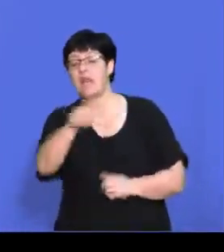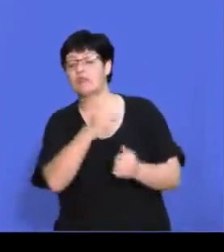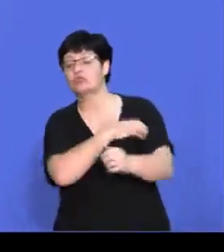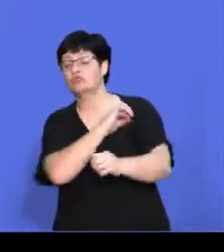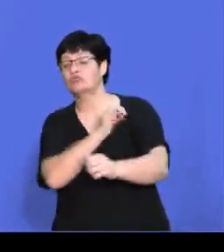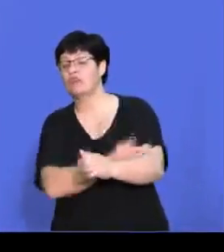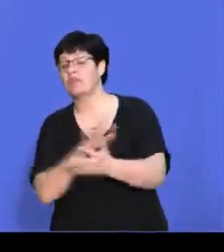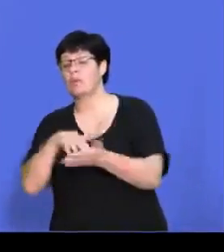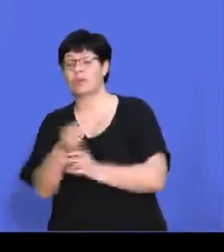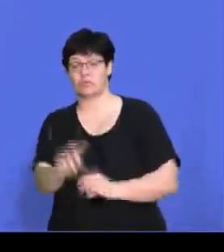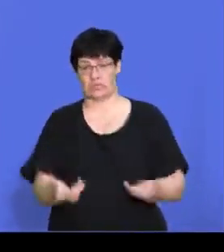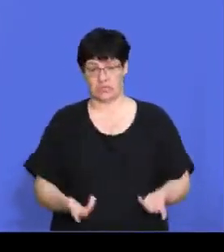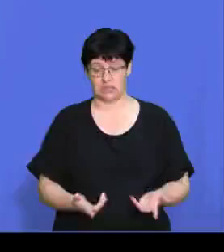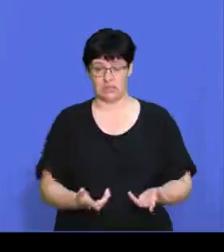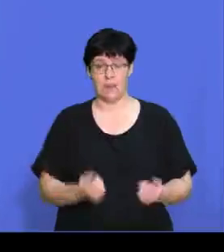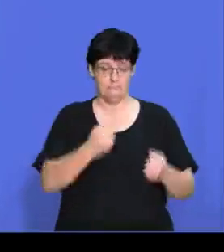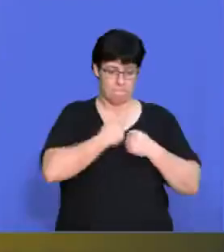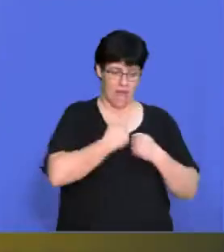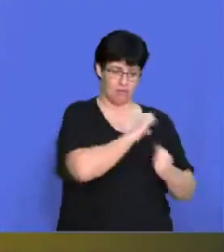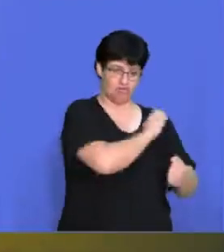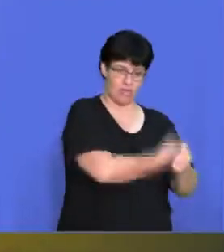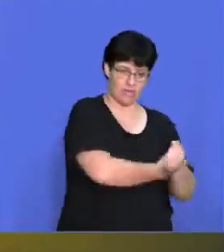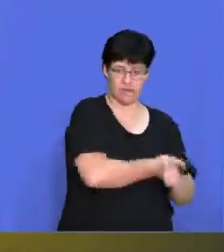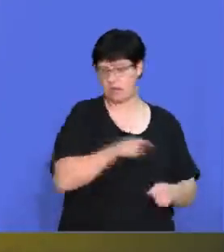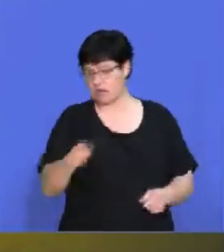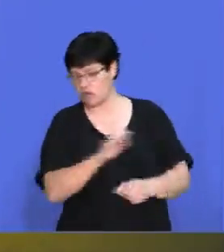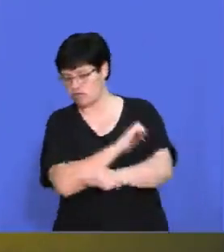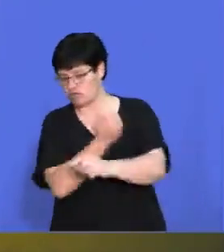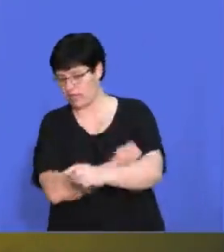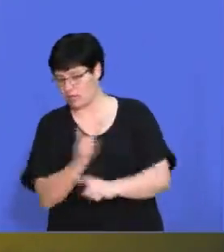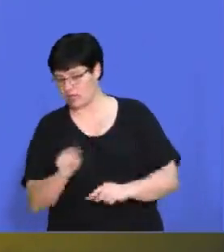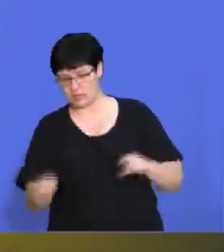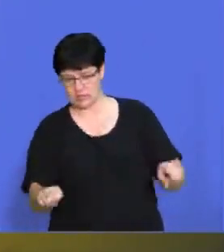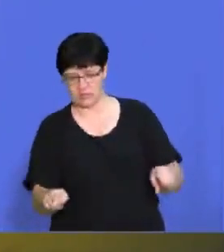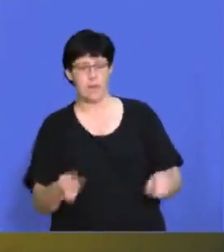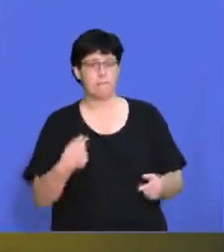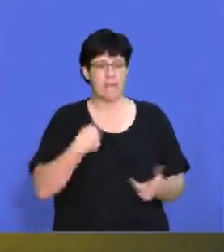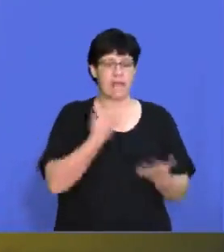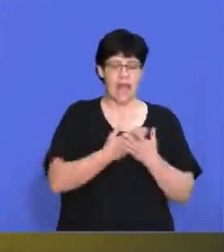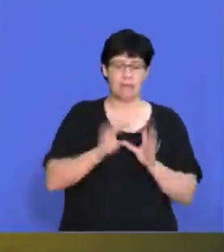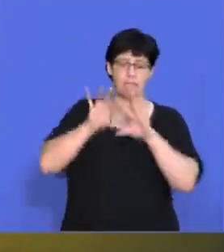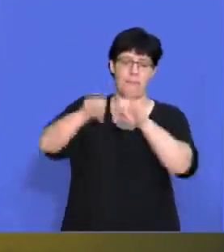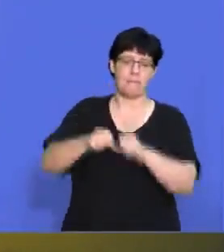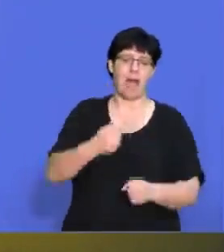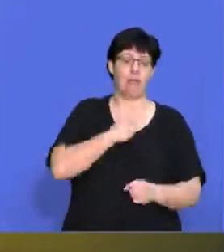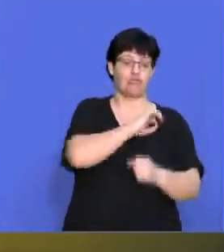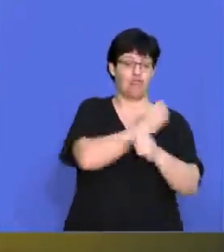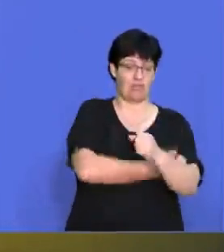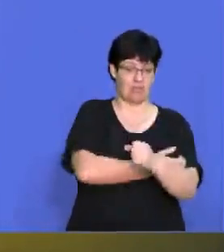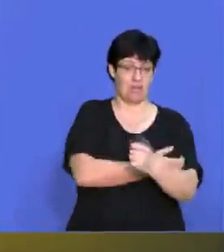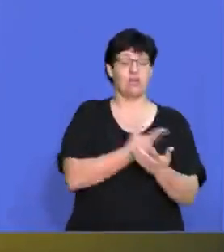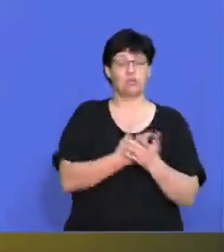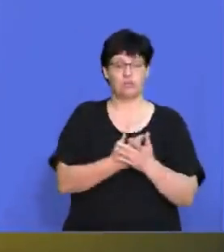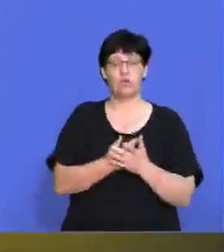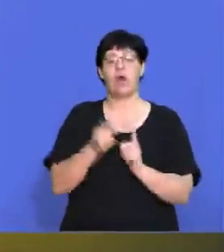So you need to see, right, what are our strengths? What are our competitor's strengths? How can we take advantage of our strengths to